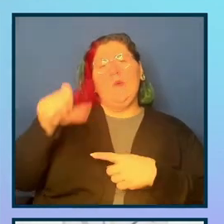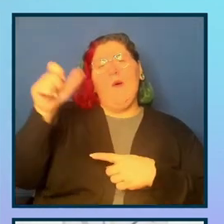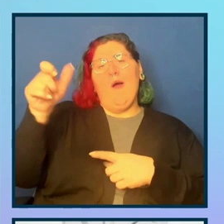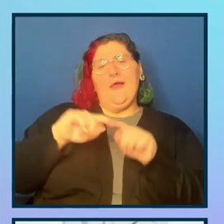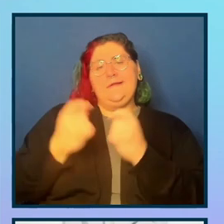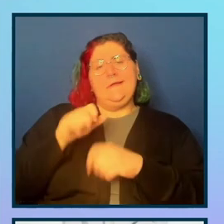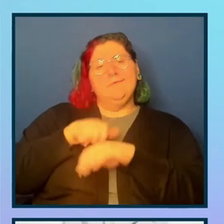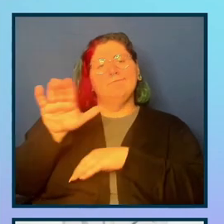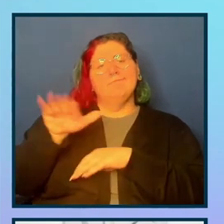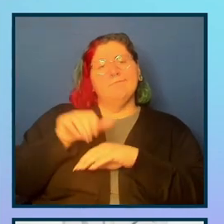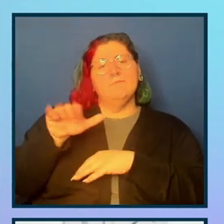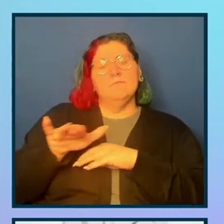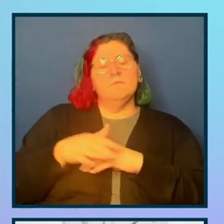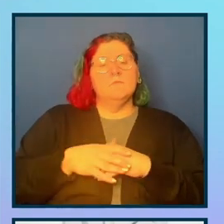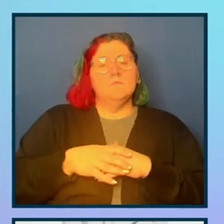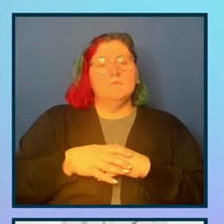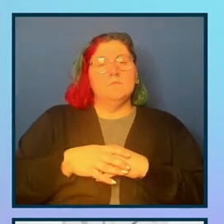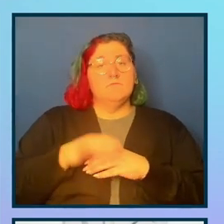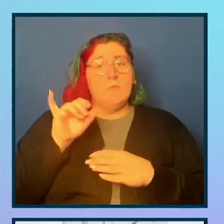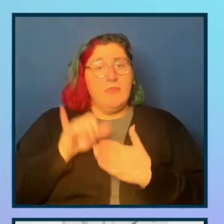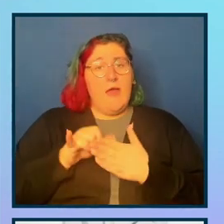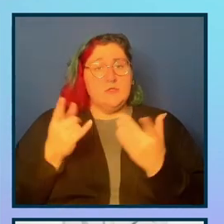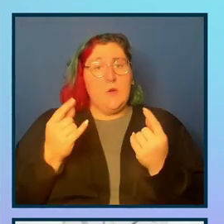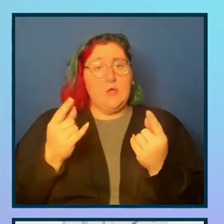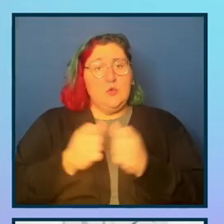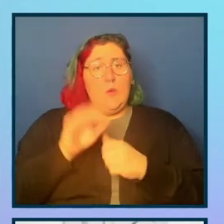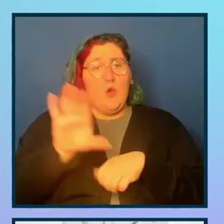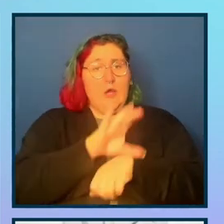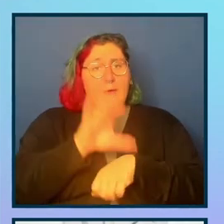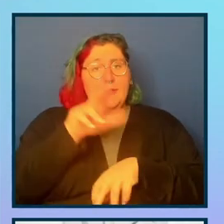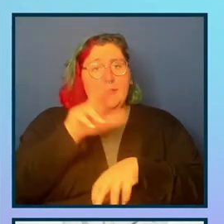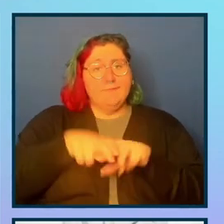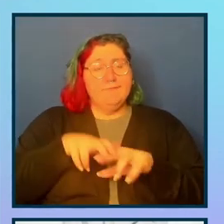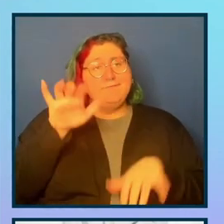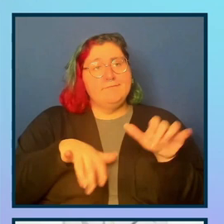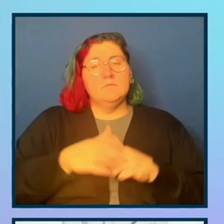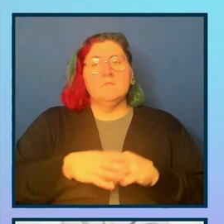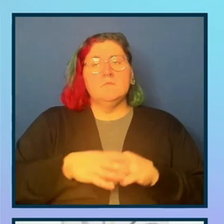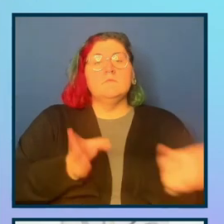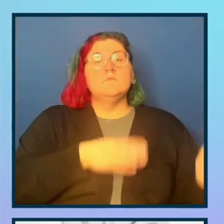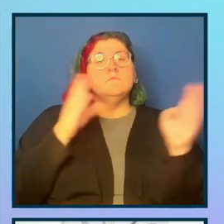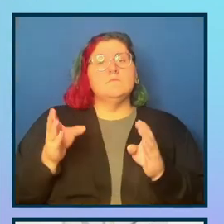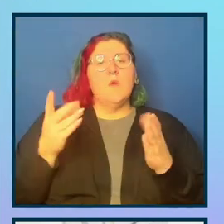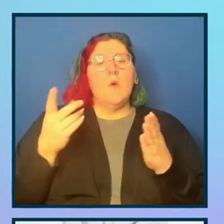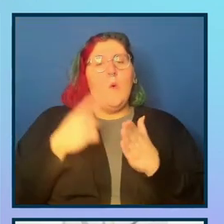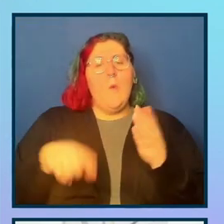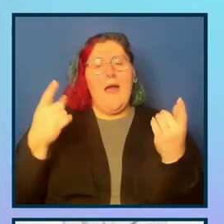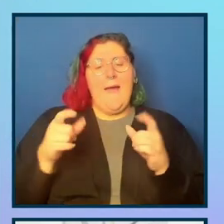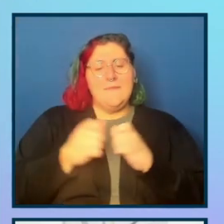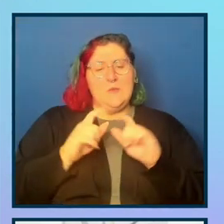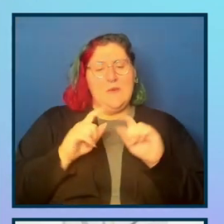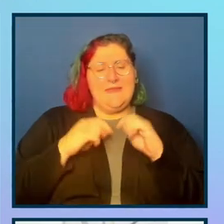This is what you do on your machine. Second bucket is what happens in a team, in a shared